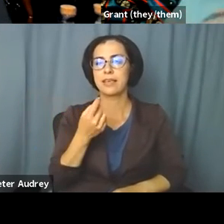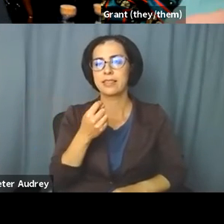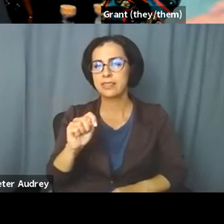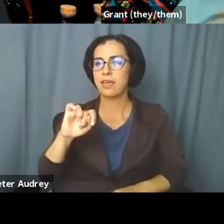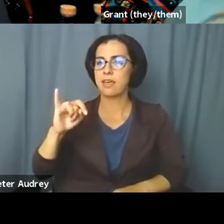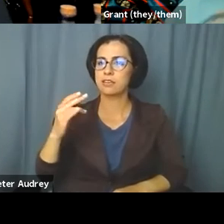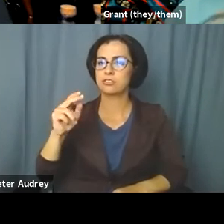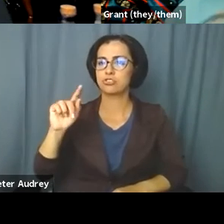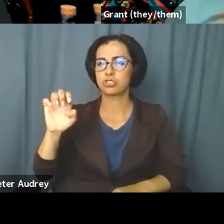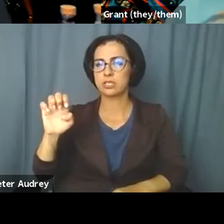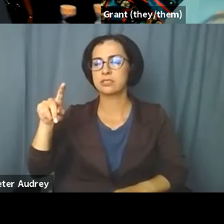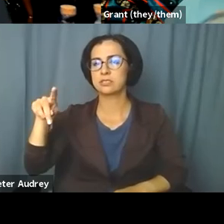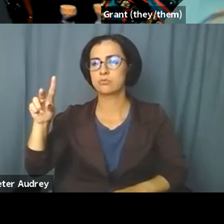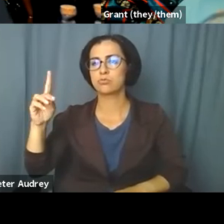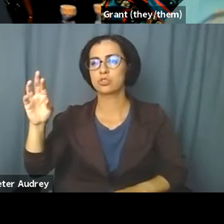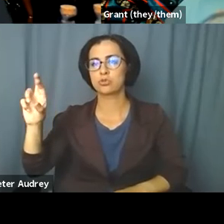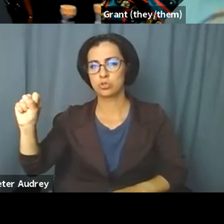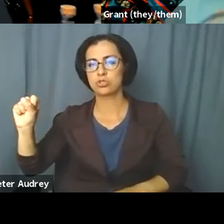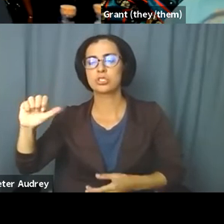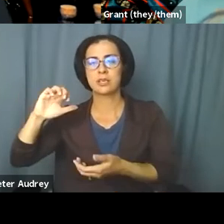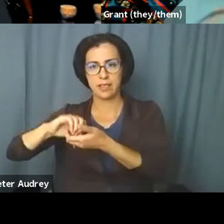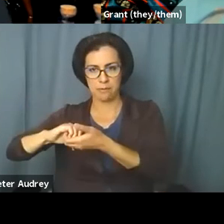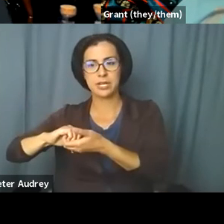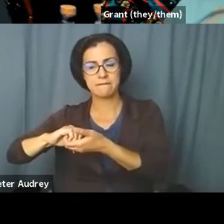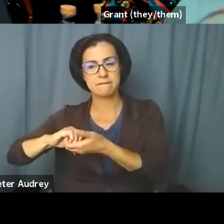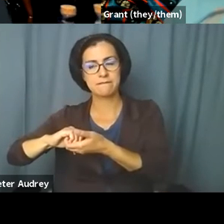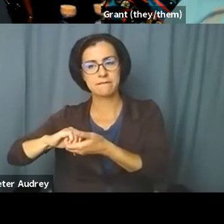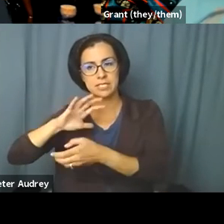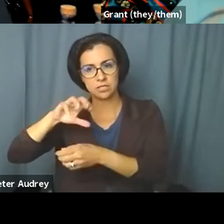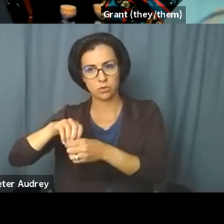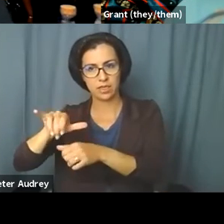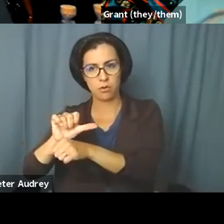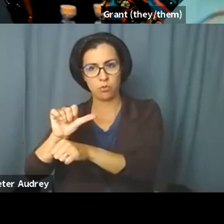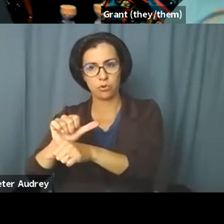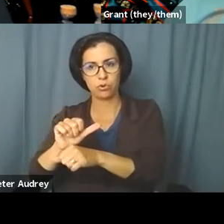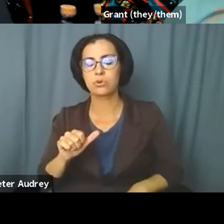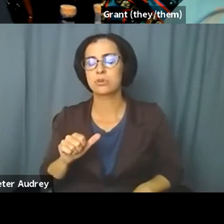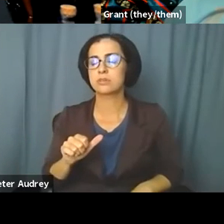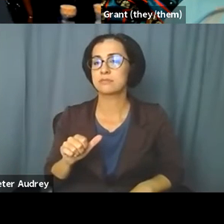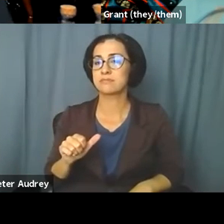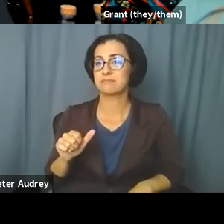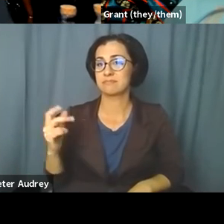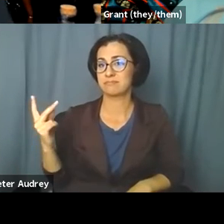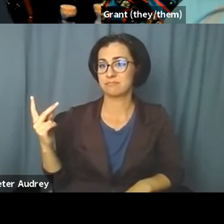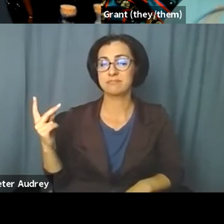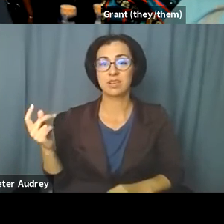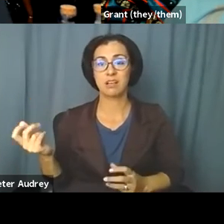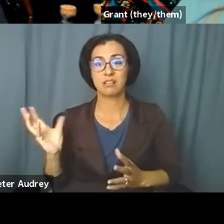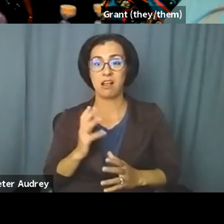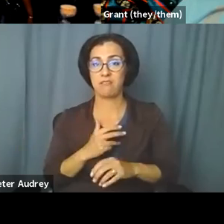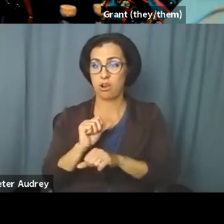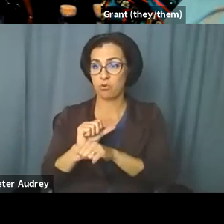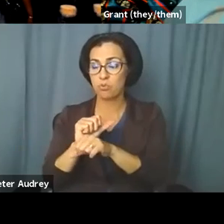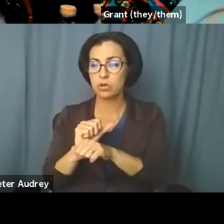the justice practice that I'm currently inhabiting. Um, a lot of the work that we do is around, uh,